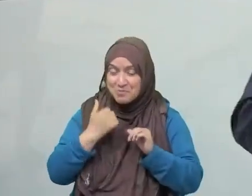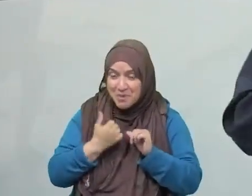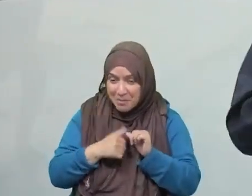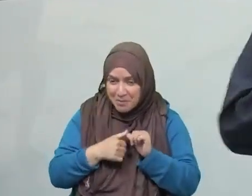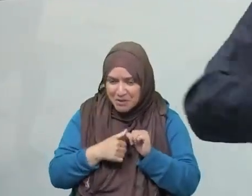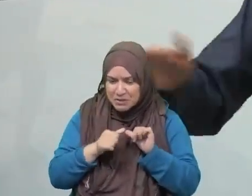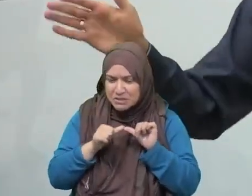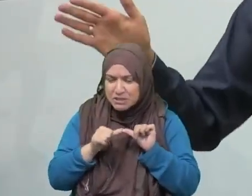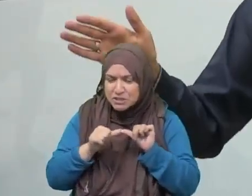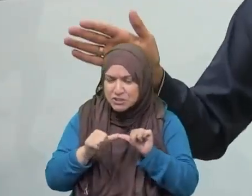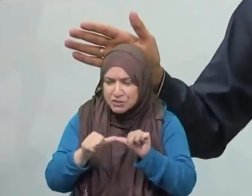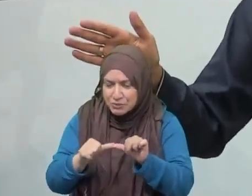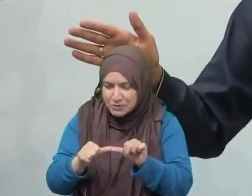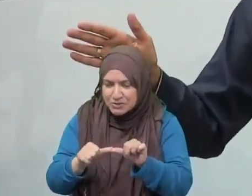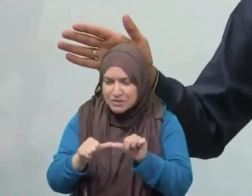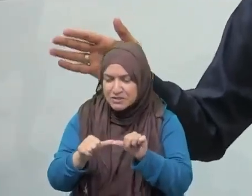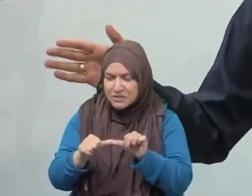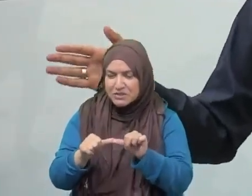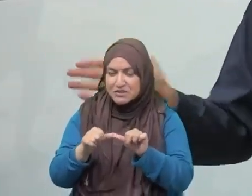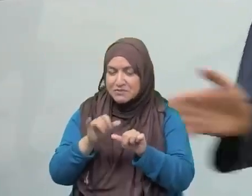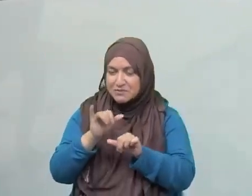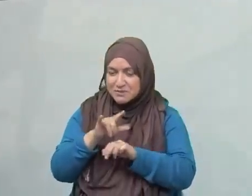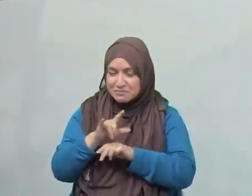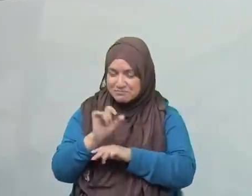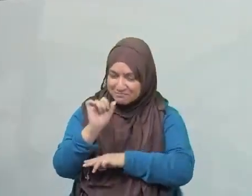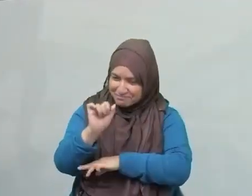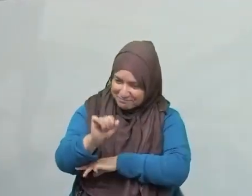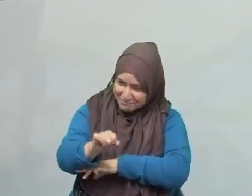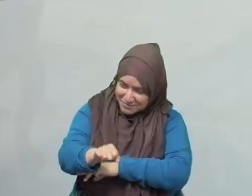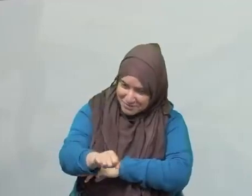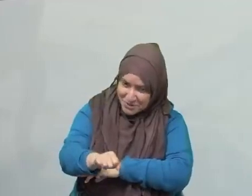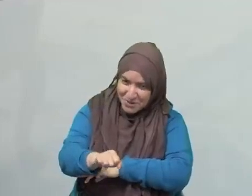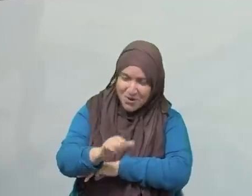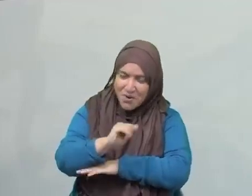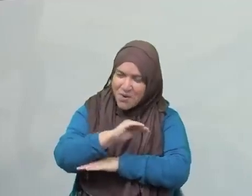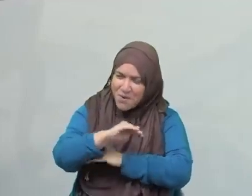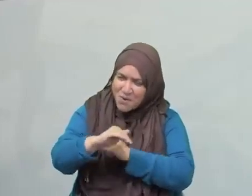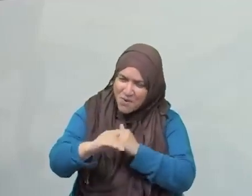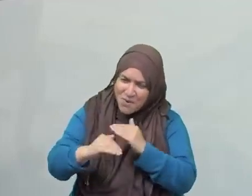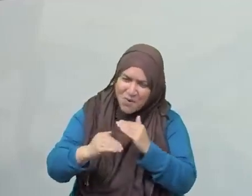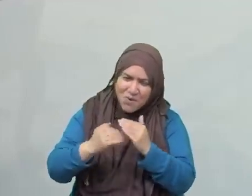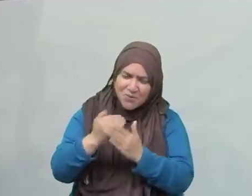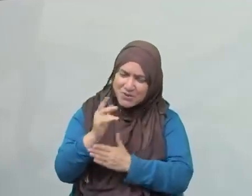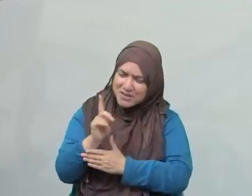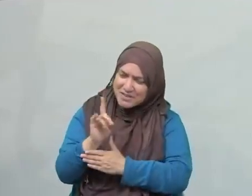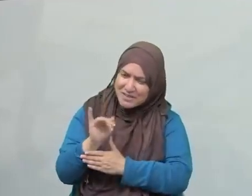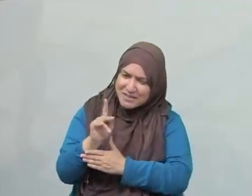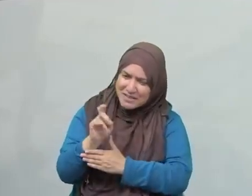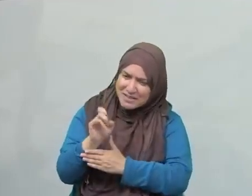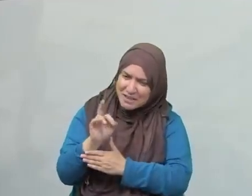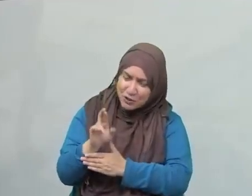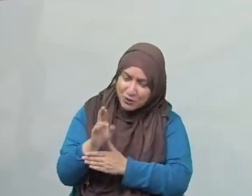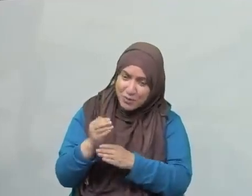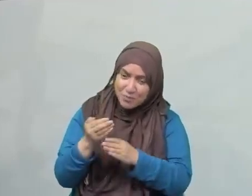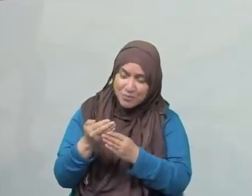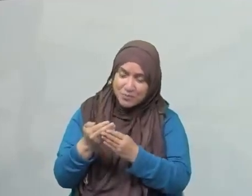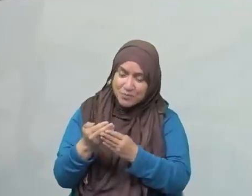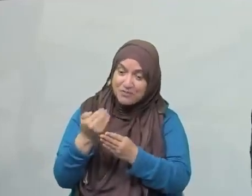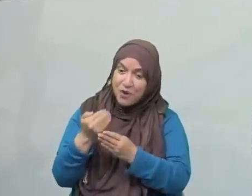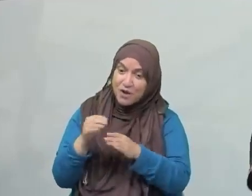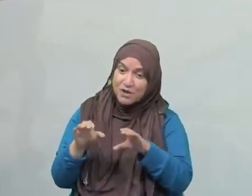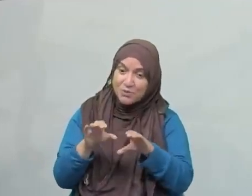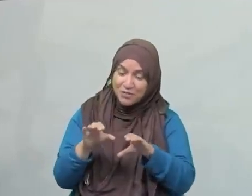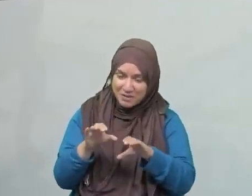a person who focuses on praying taraweeh and then they forget all of the other sunan. Okay, the sunan that the Prophet salallahu alayhi wasalam would not